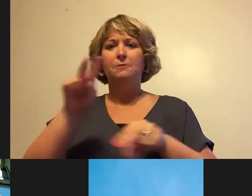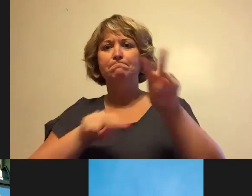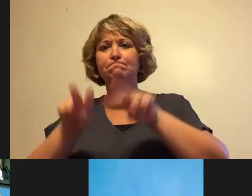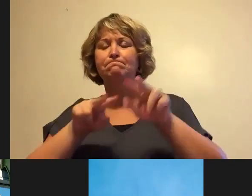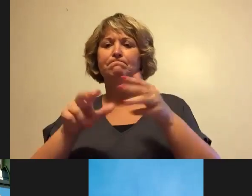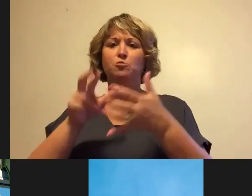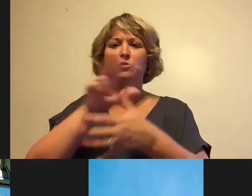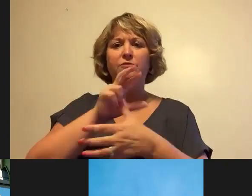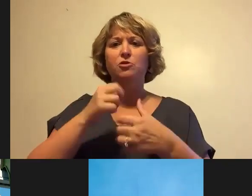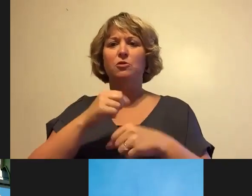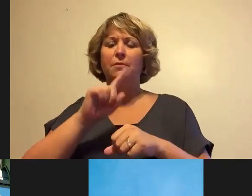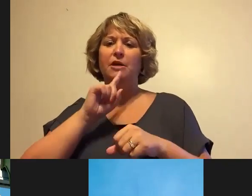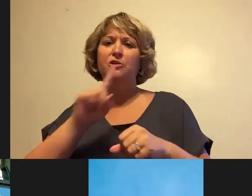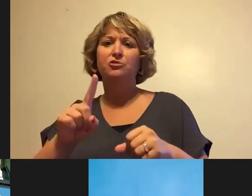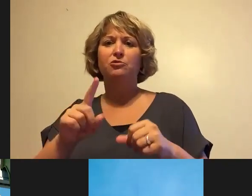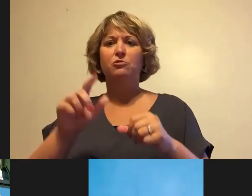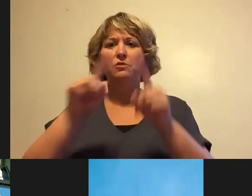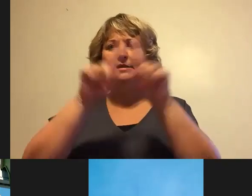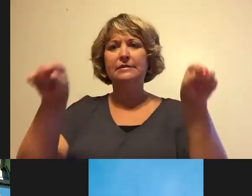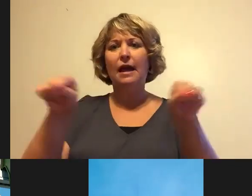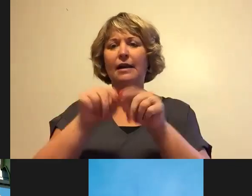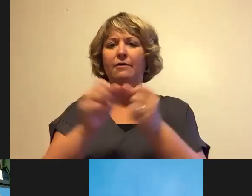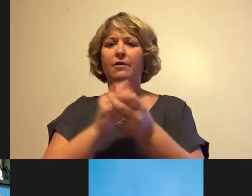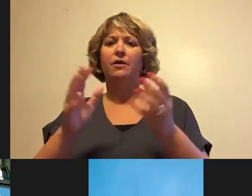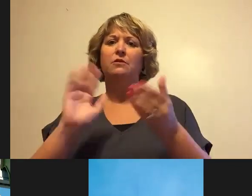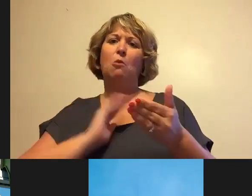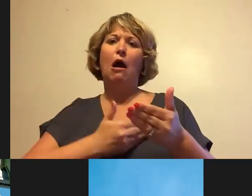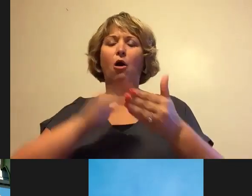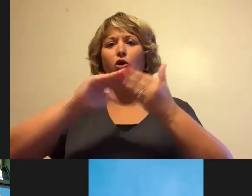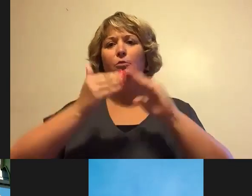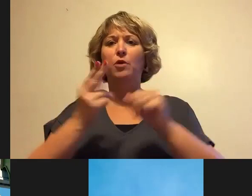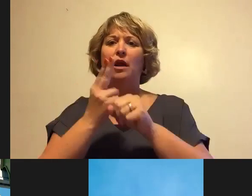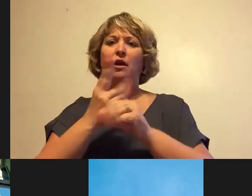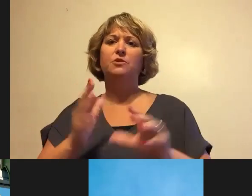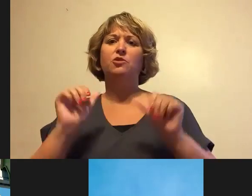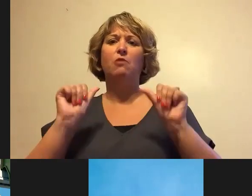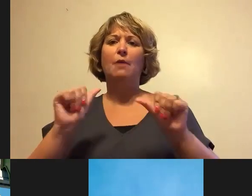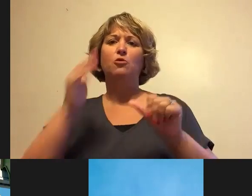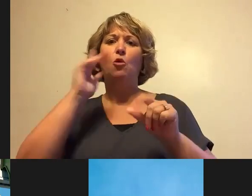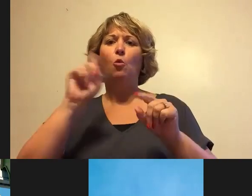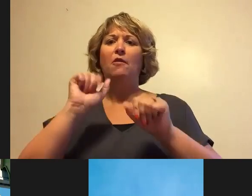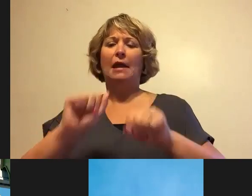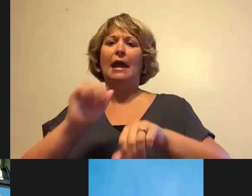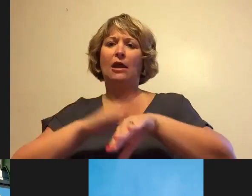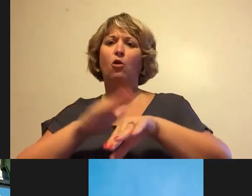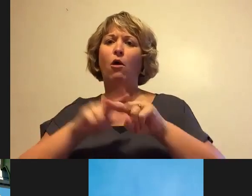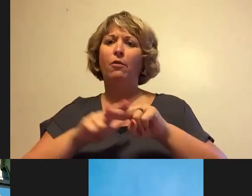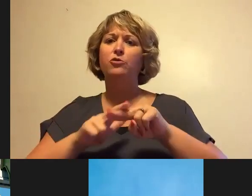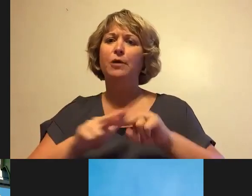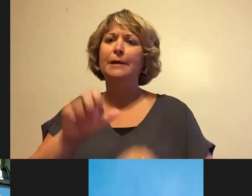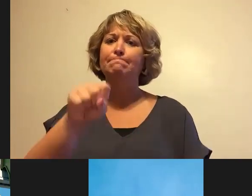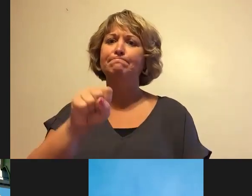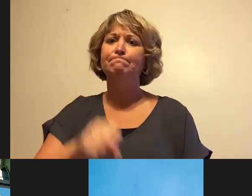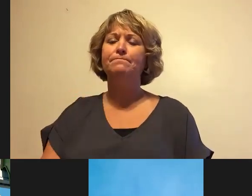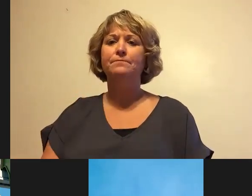and wayfinding so that the community and our customers are aware of where they can board trains. Thank you. The next